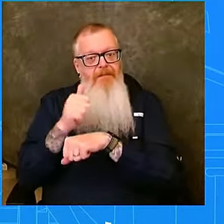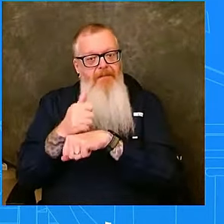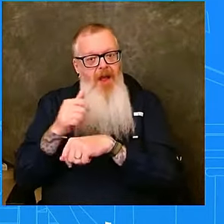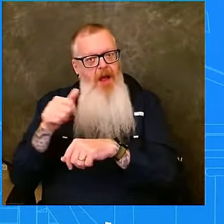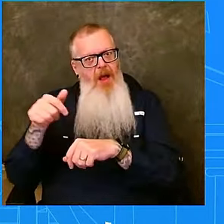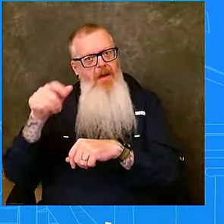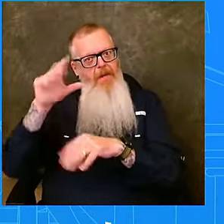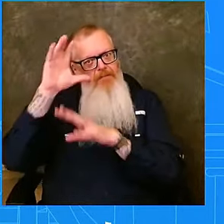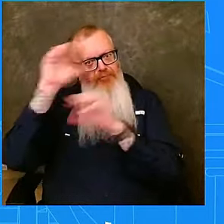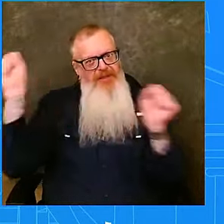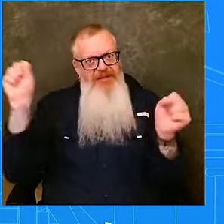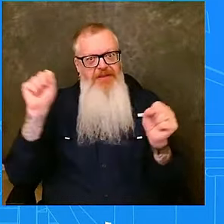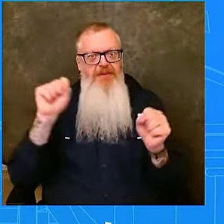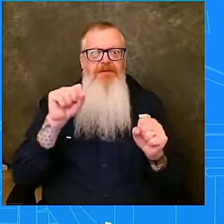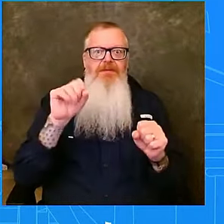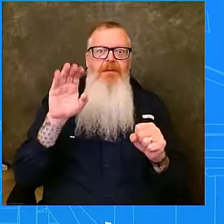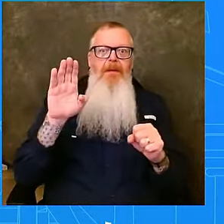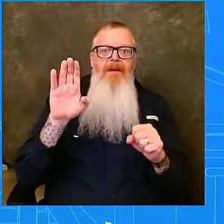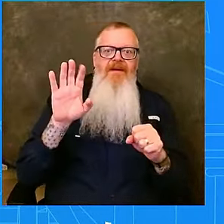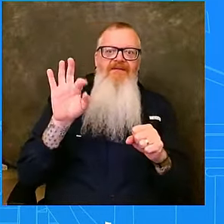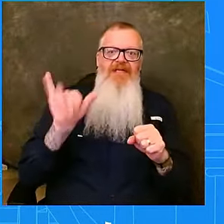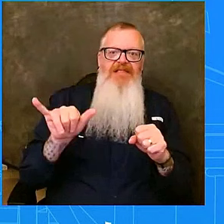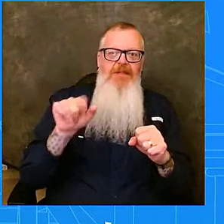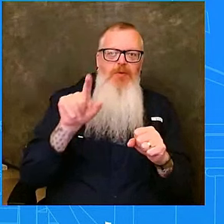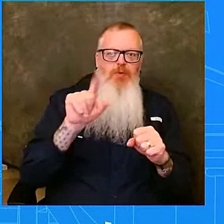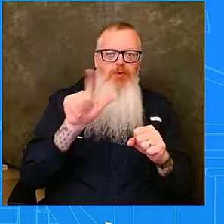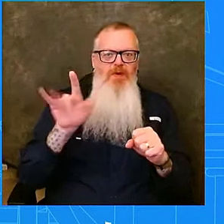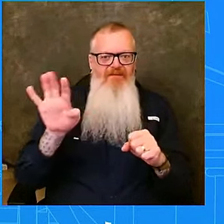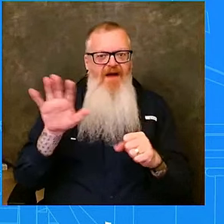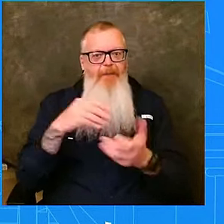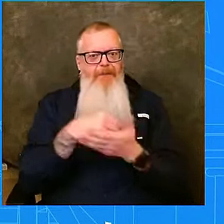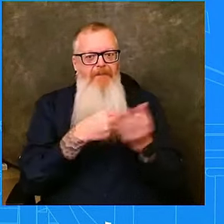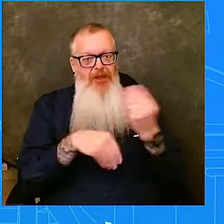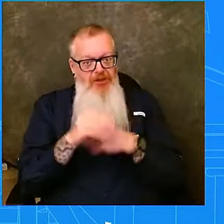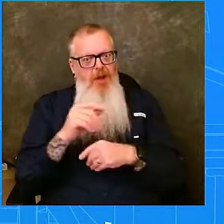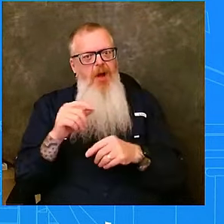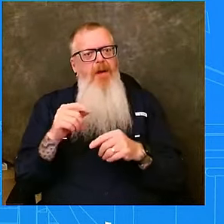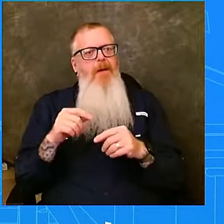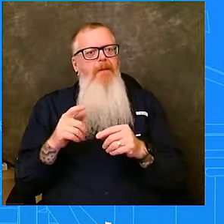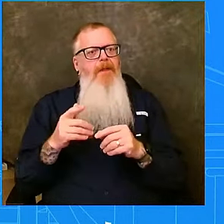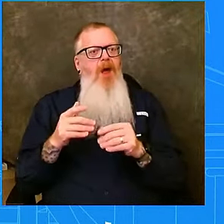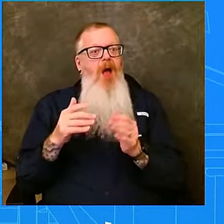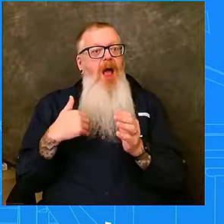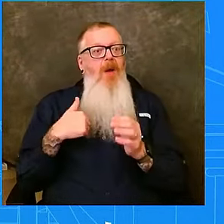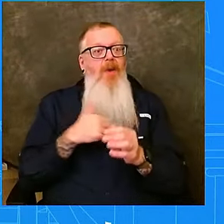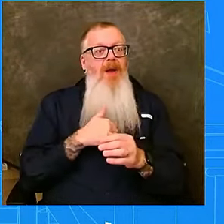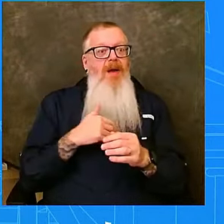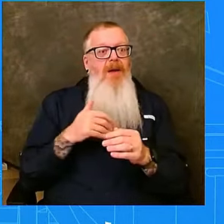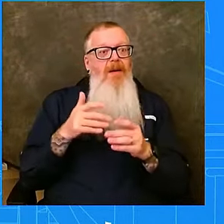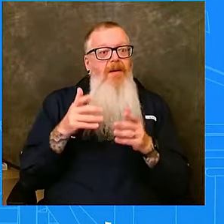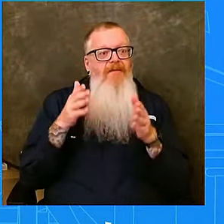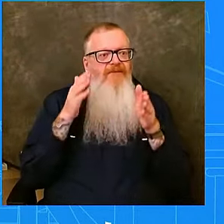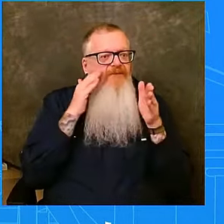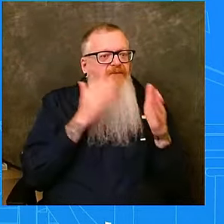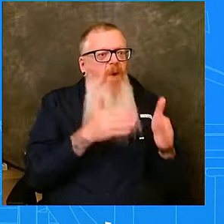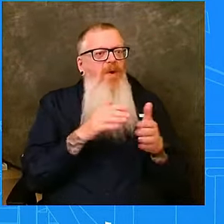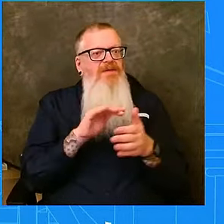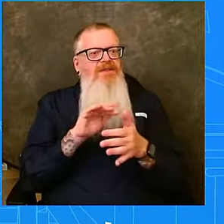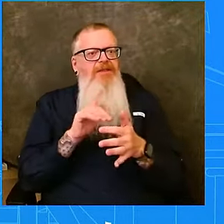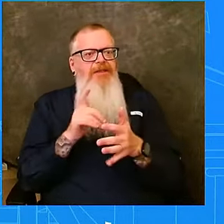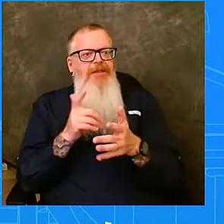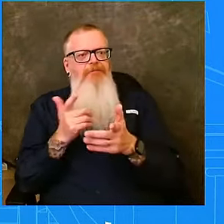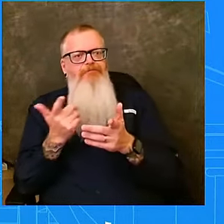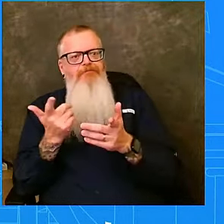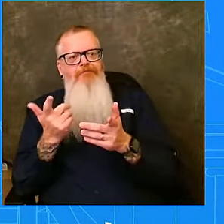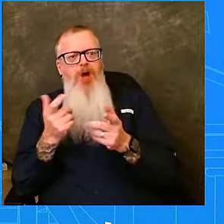But the amount that we're spending for Hurricane Helene and the amount that we anticipate we're going to spend for Hurricane Milton, we are